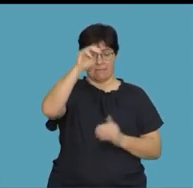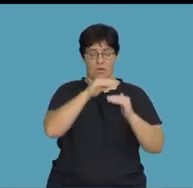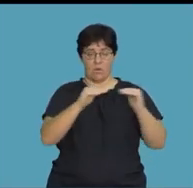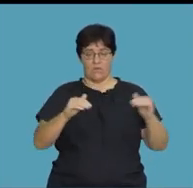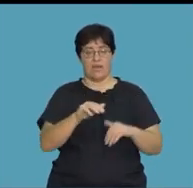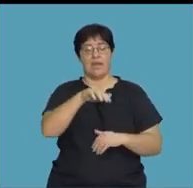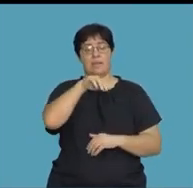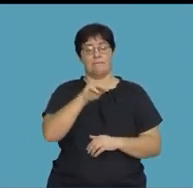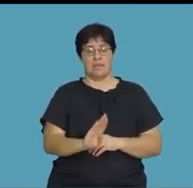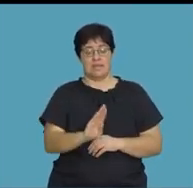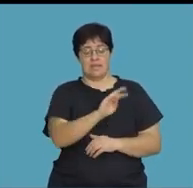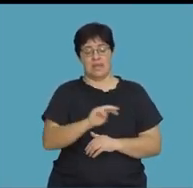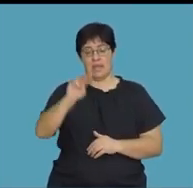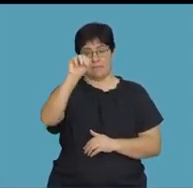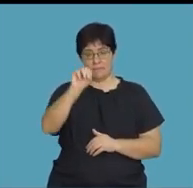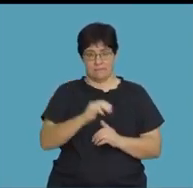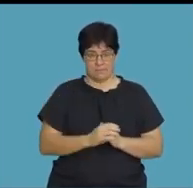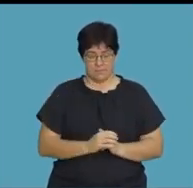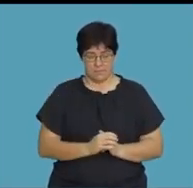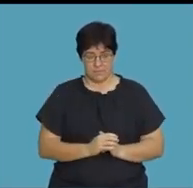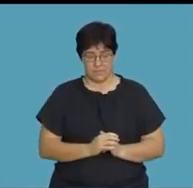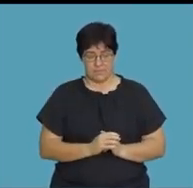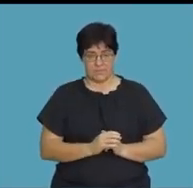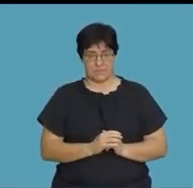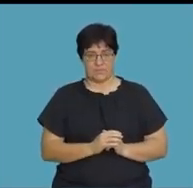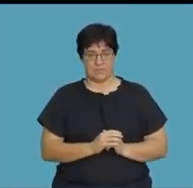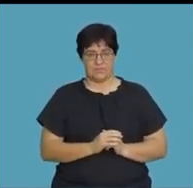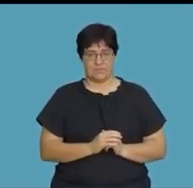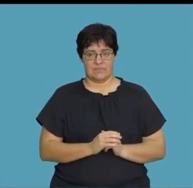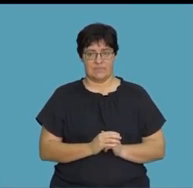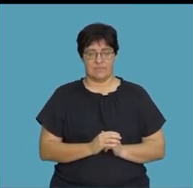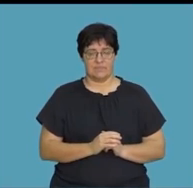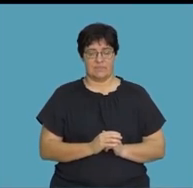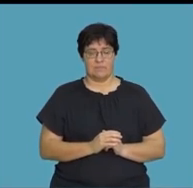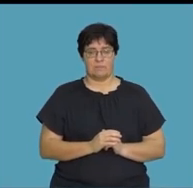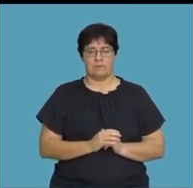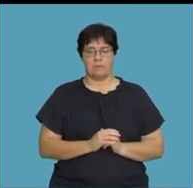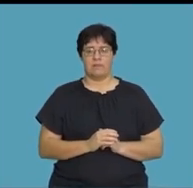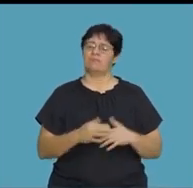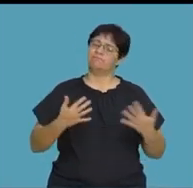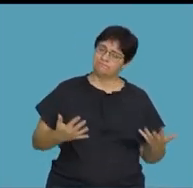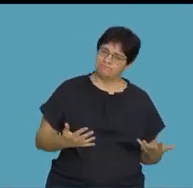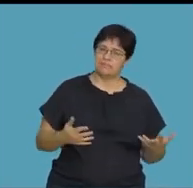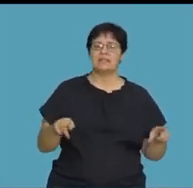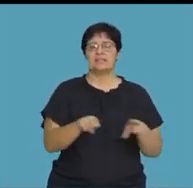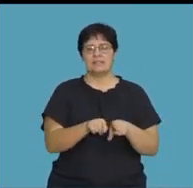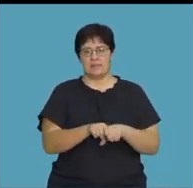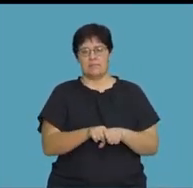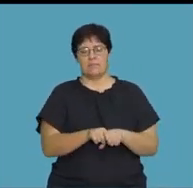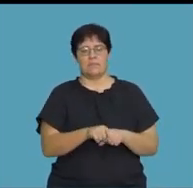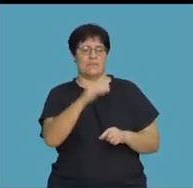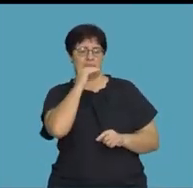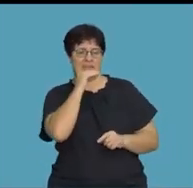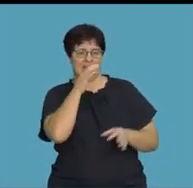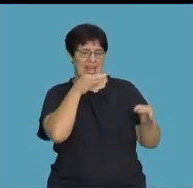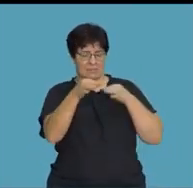of m divided by b to the exponent of m. Now, we also have some